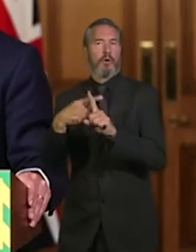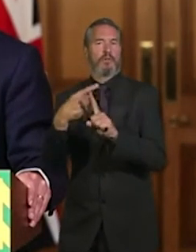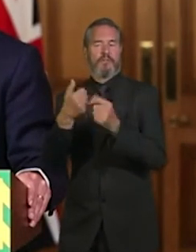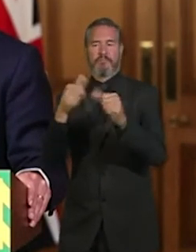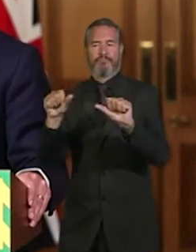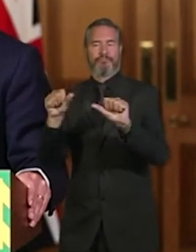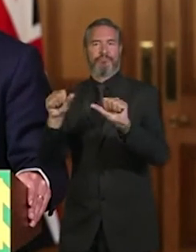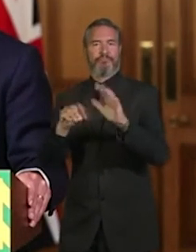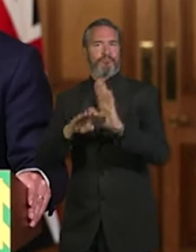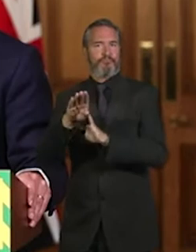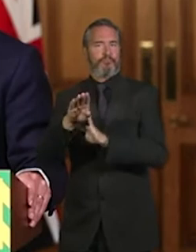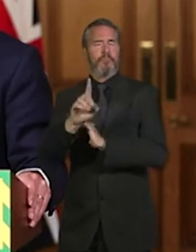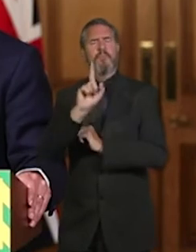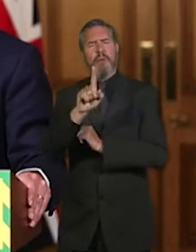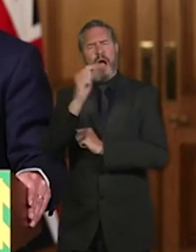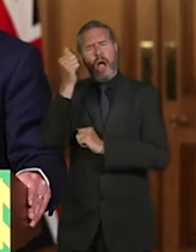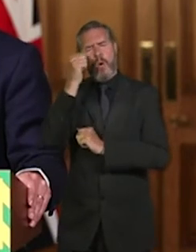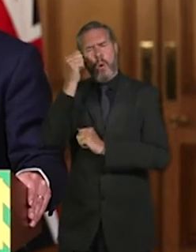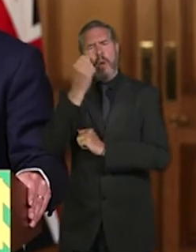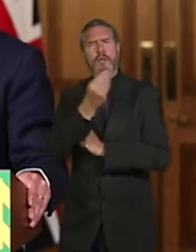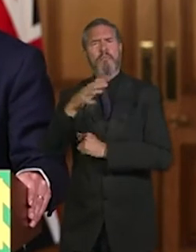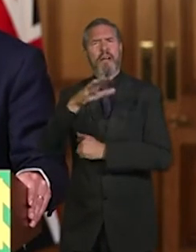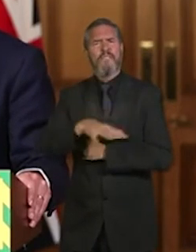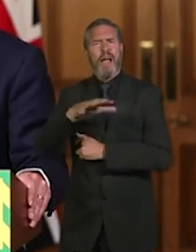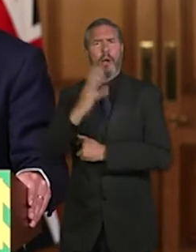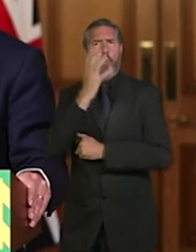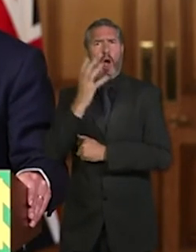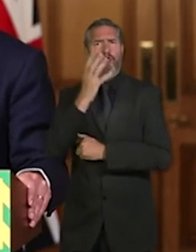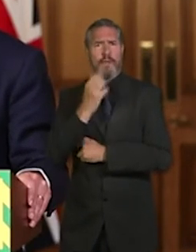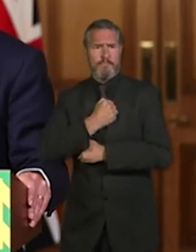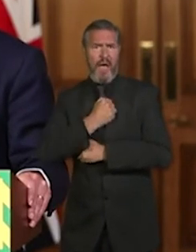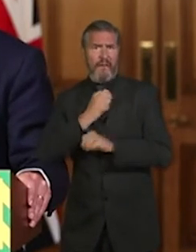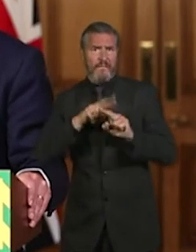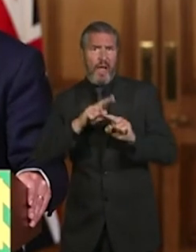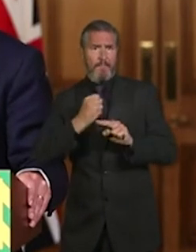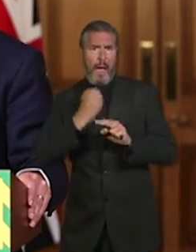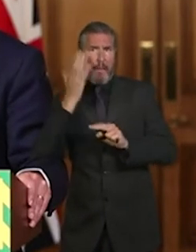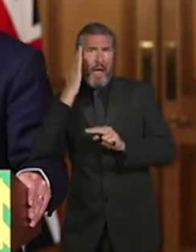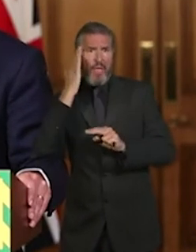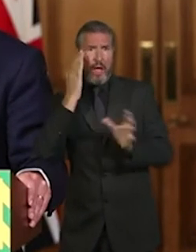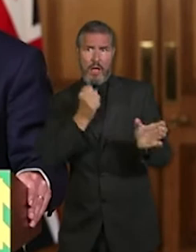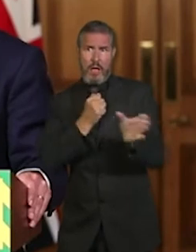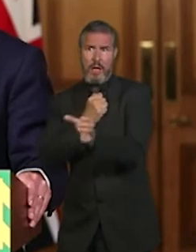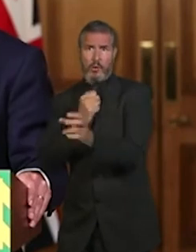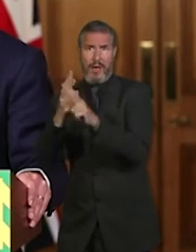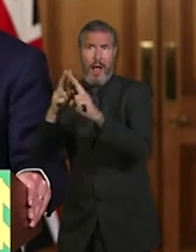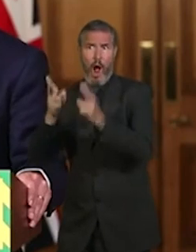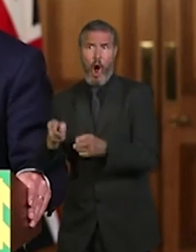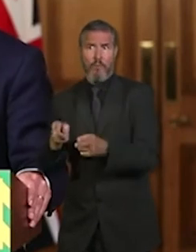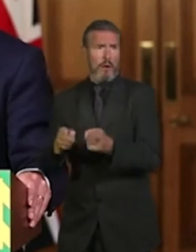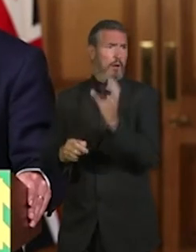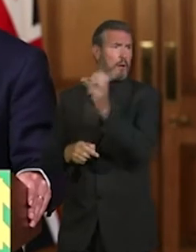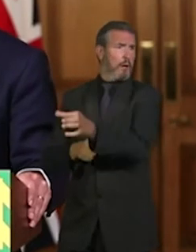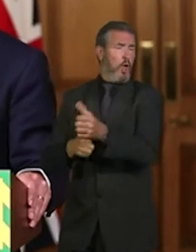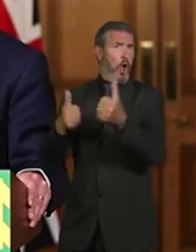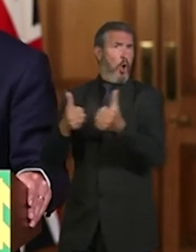people are worried. Of course I do. It's natural. And we'll keep on strengthening the measures. You know, this isn't over.